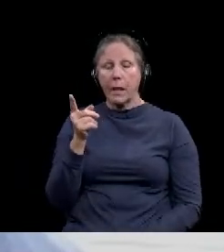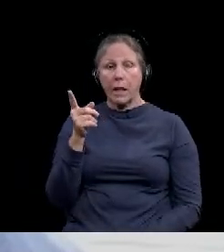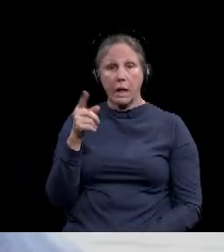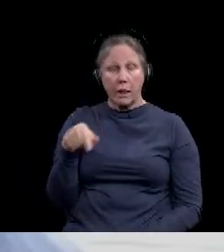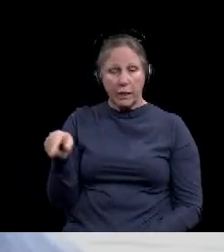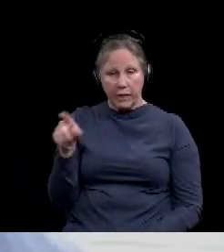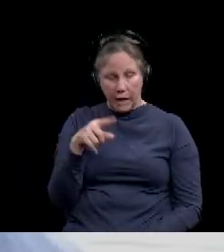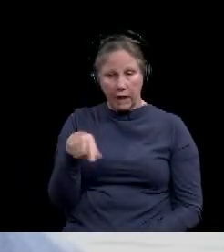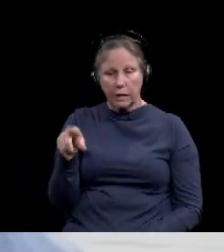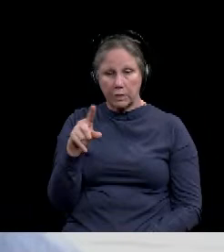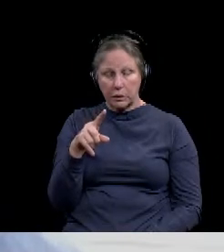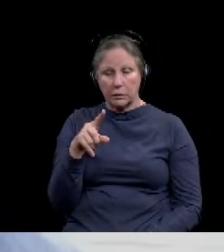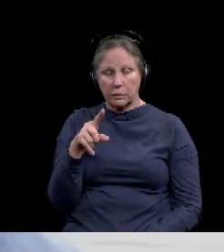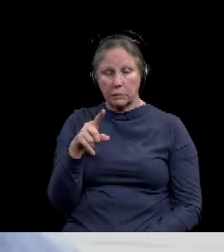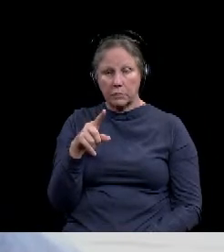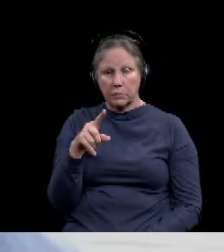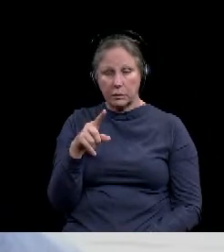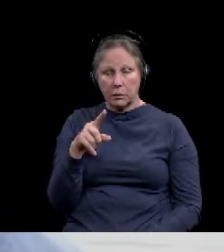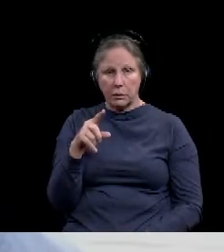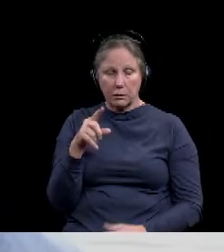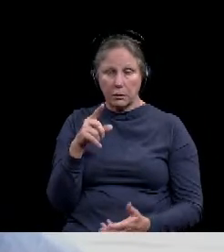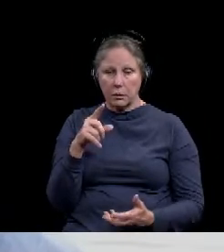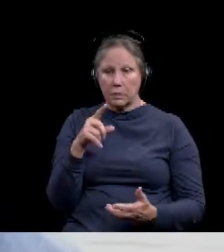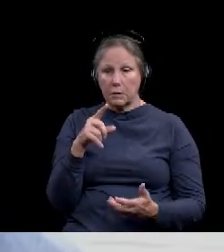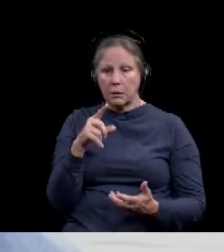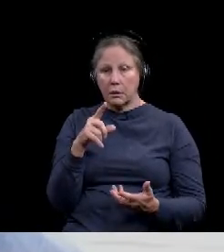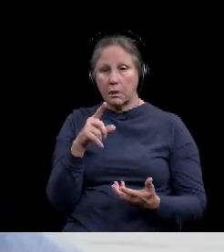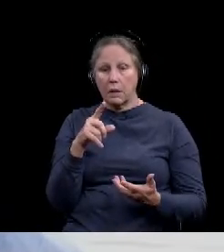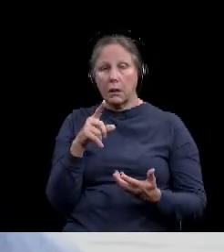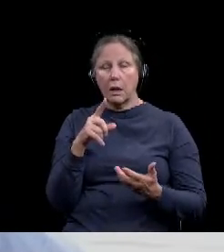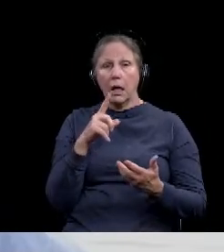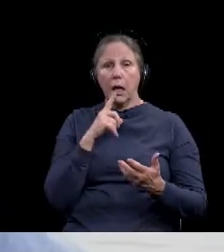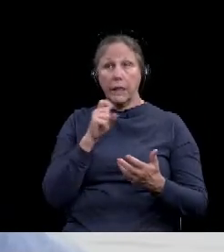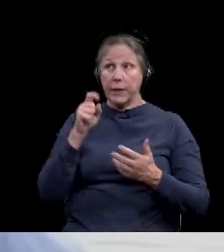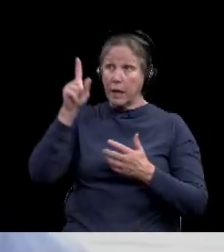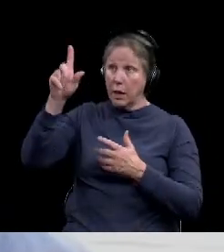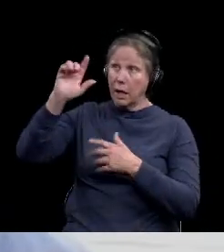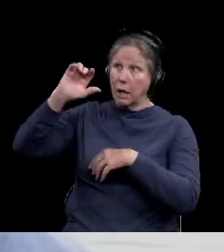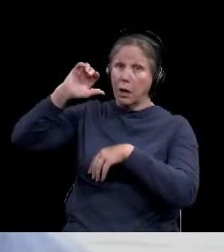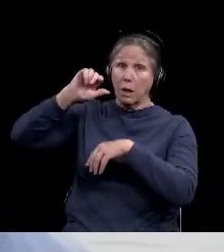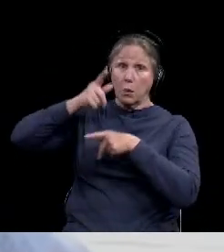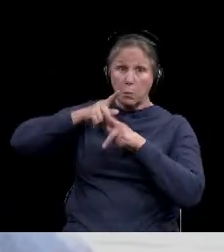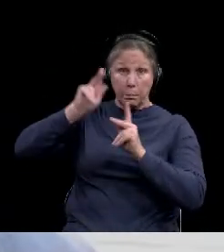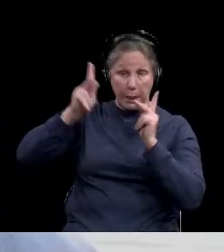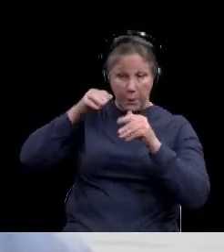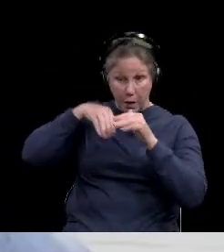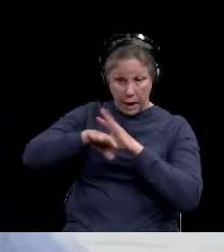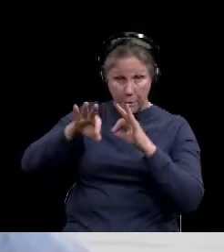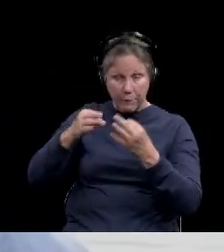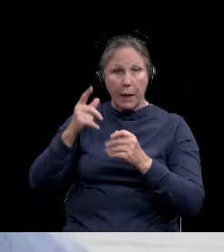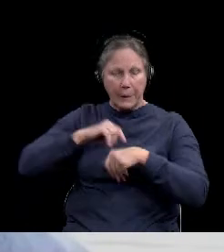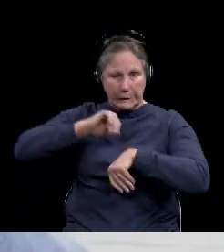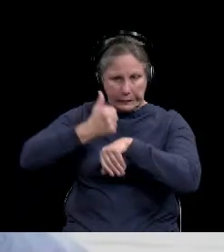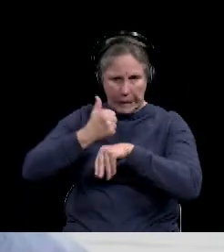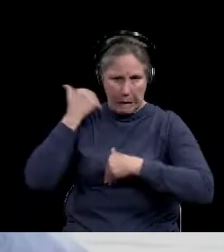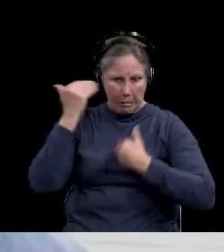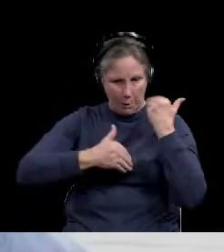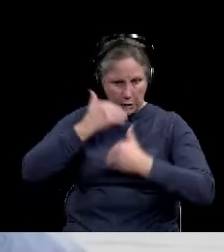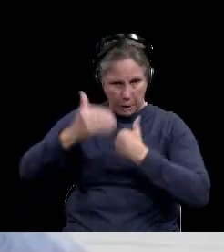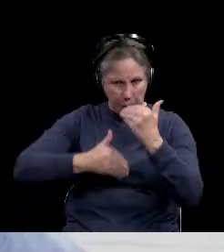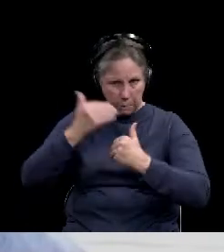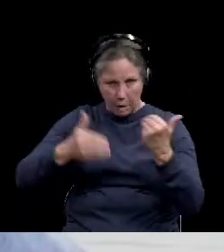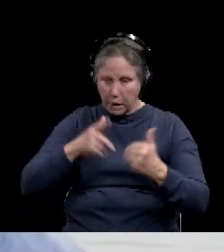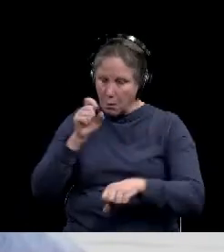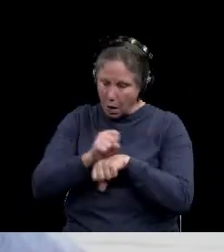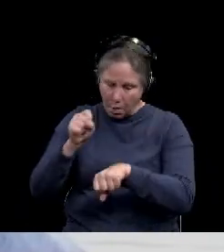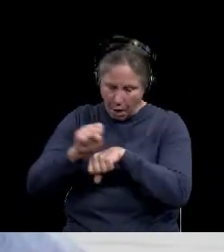um, certainly working, uh, diligently to try to put all the processes in place to allow family members to visit. Um, they have a plan to send